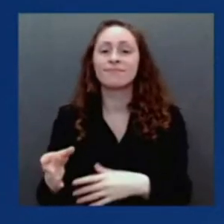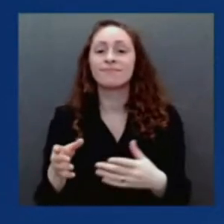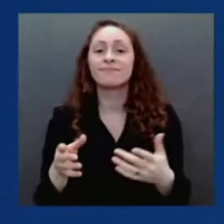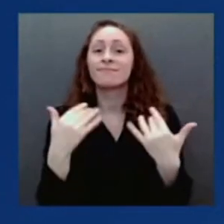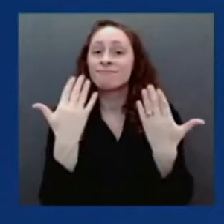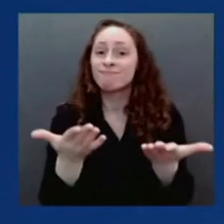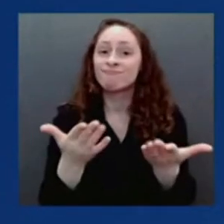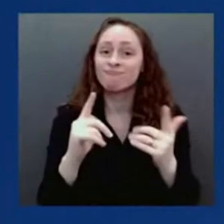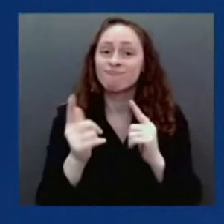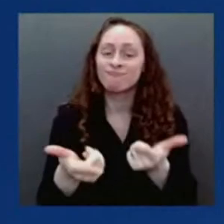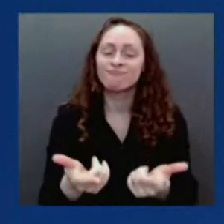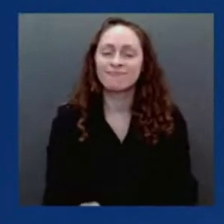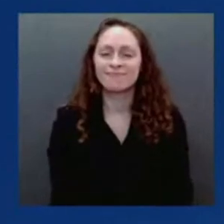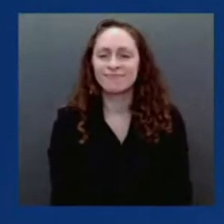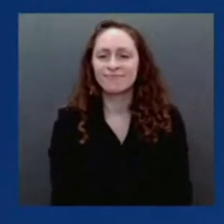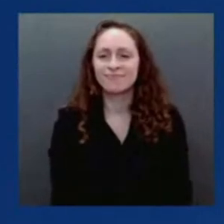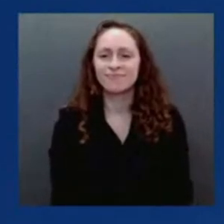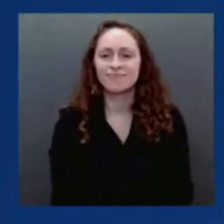Nate Wexel at The Hill.